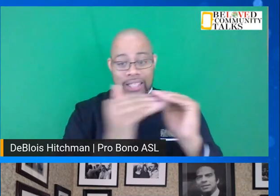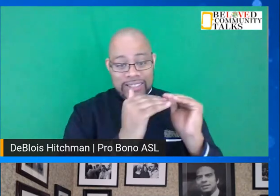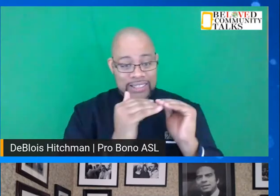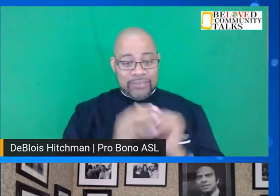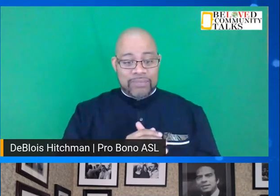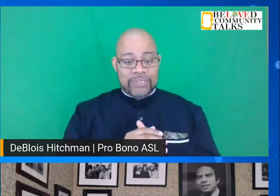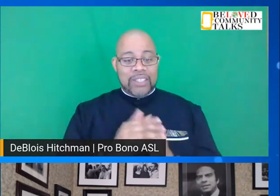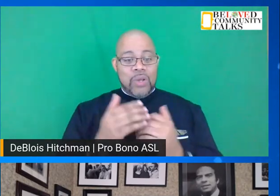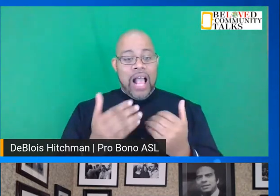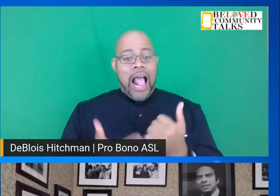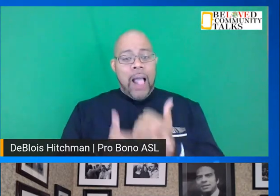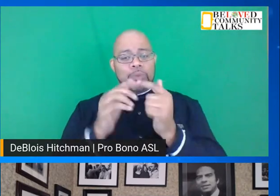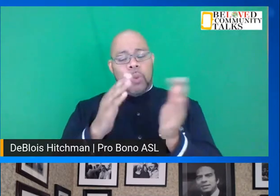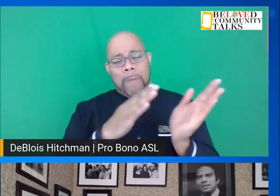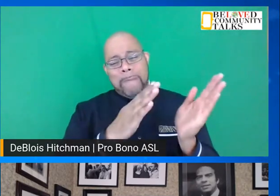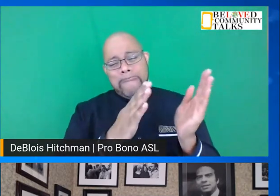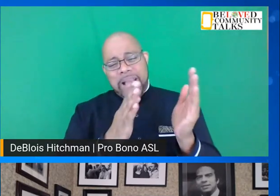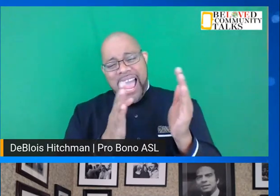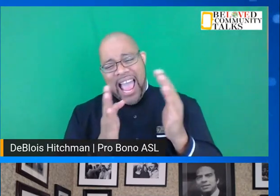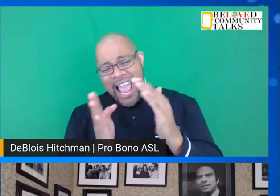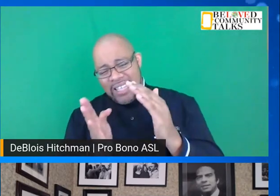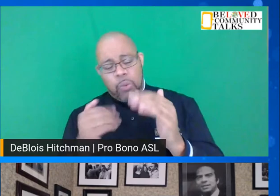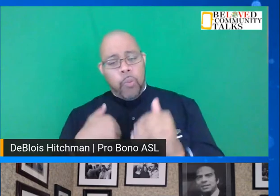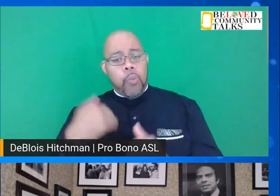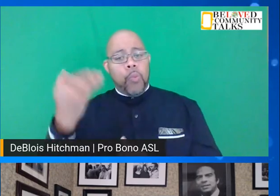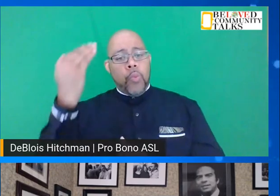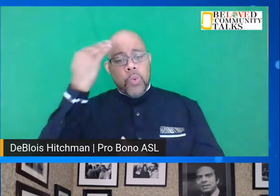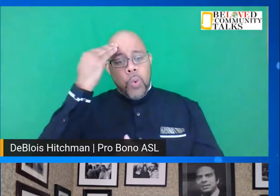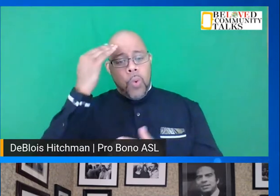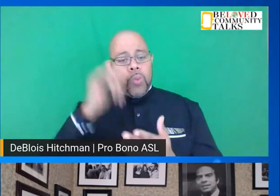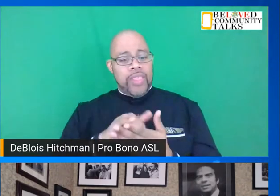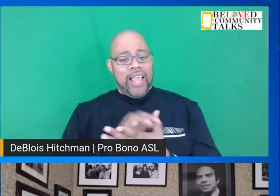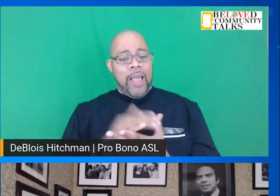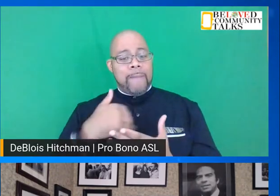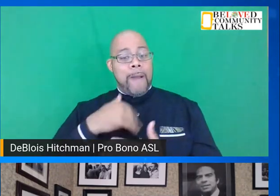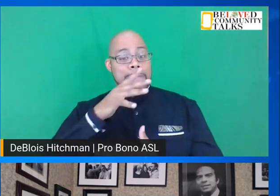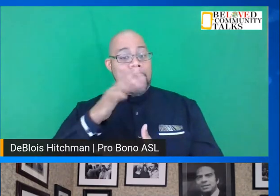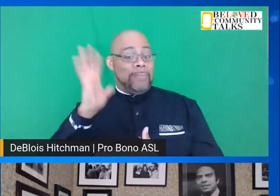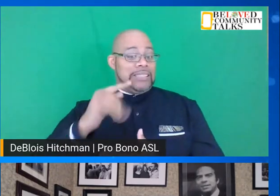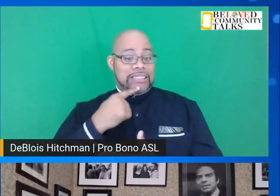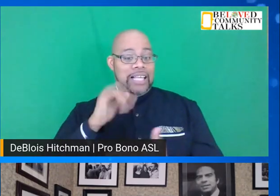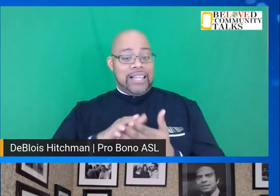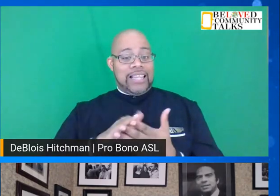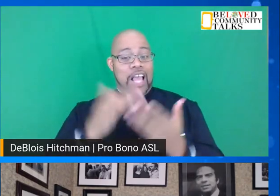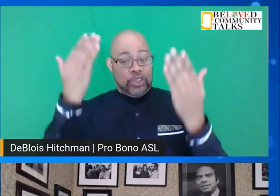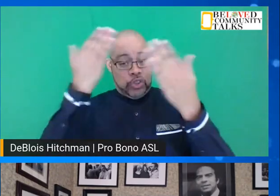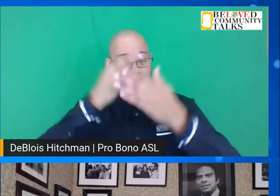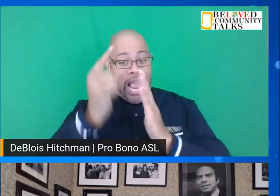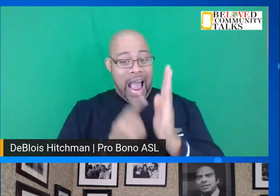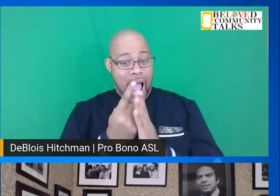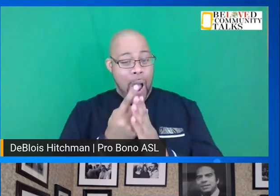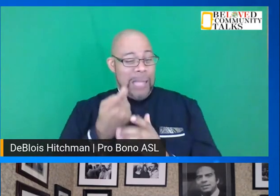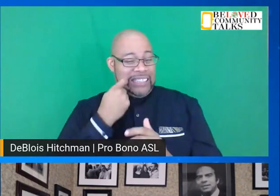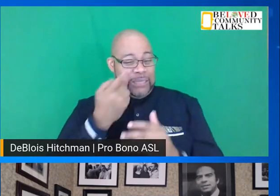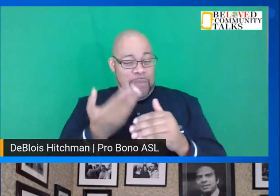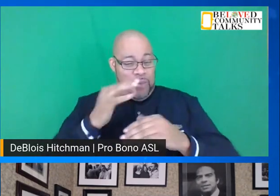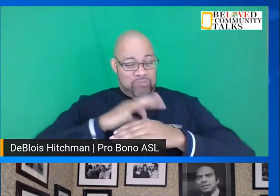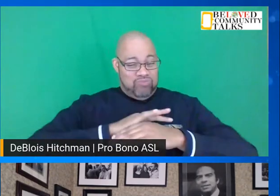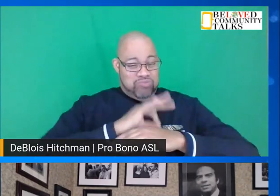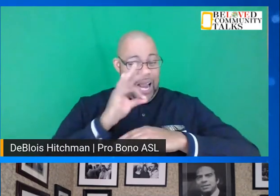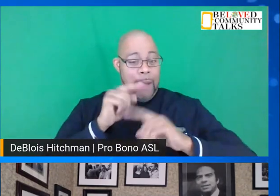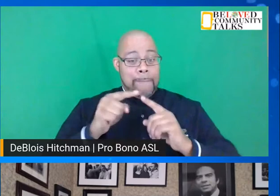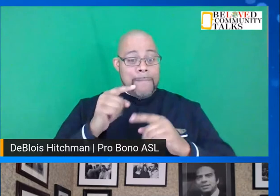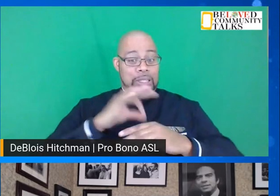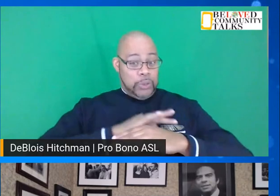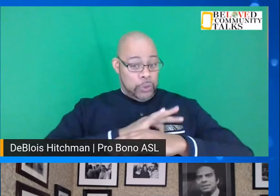are helping to bend that and we know that as my mama used to say the darkest hours before the dawn but the